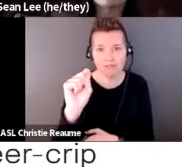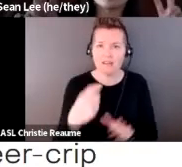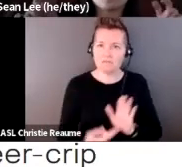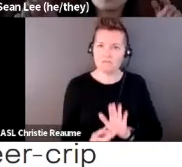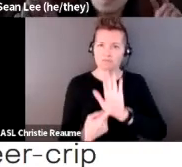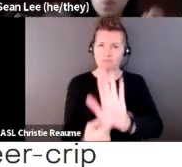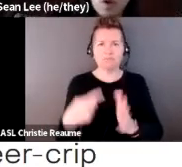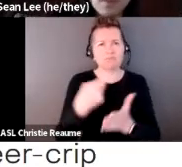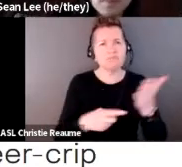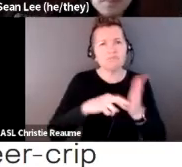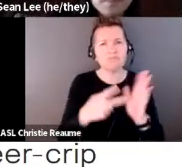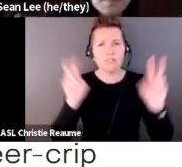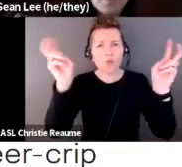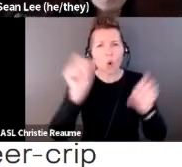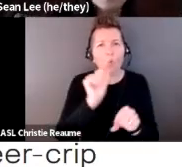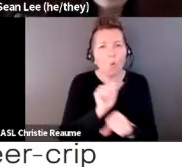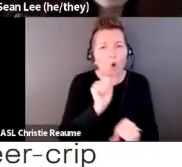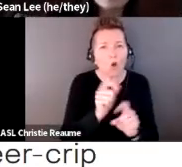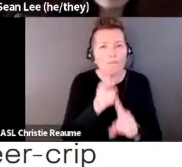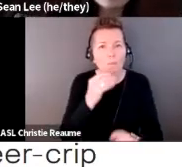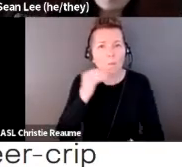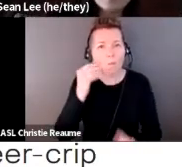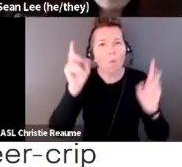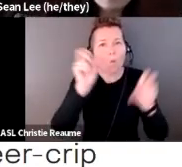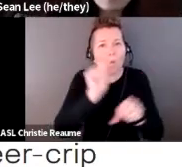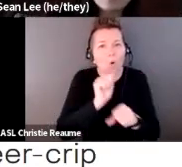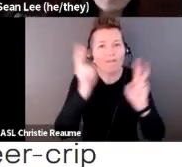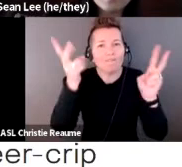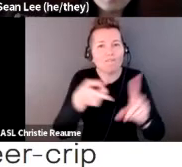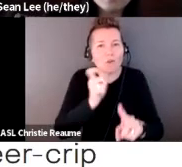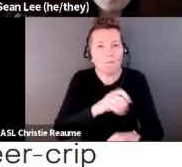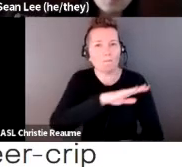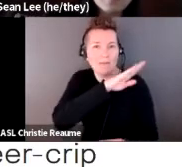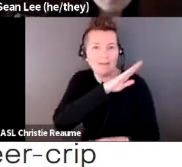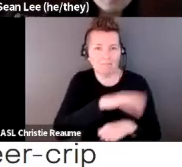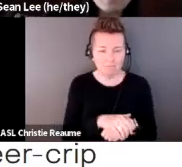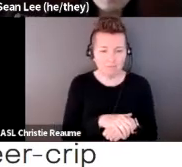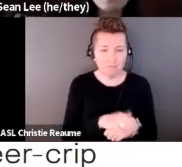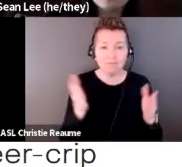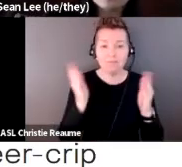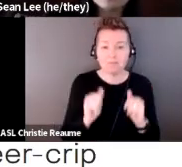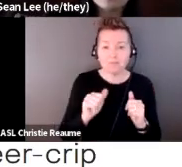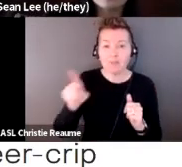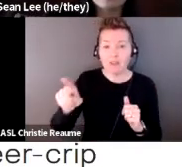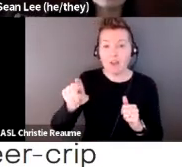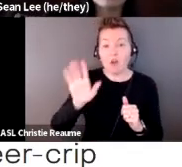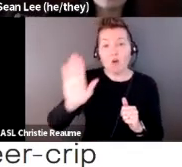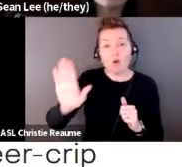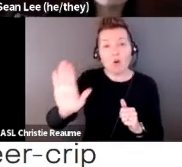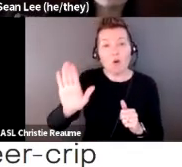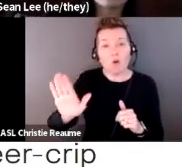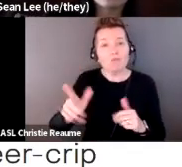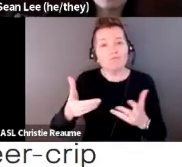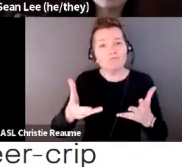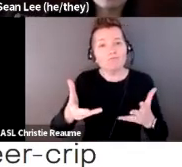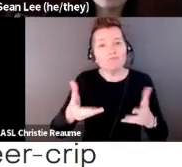as quote unquote work. Salerno's practice embraces slowness, and they argue that to celebrate